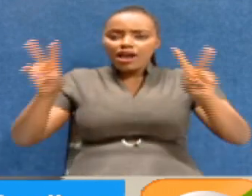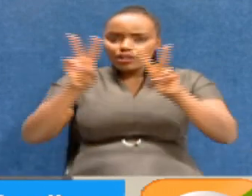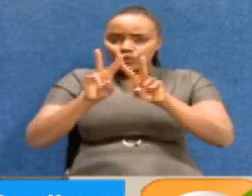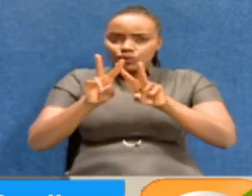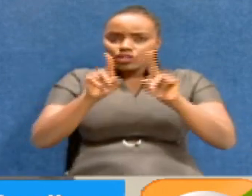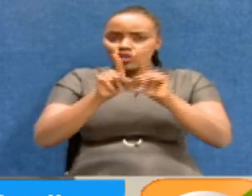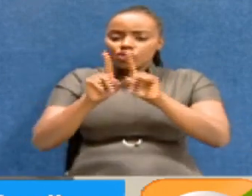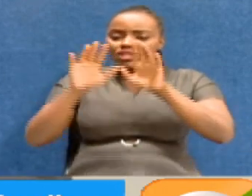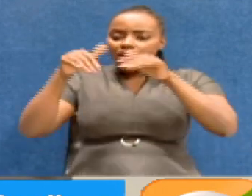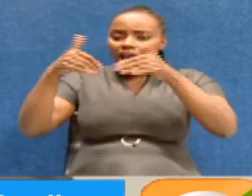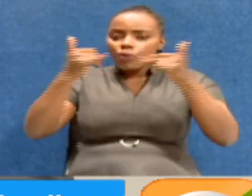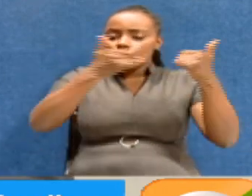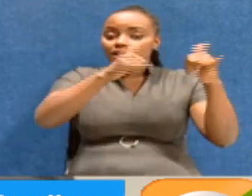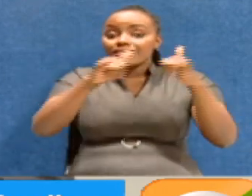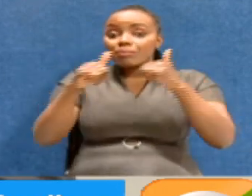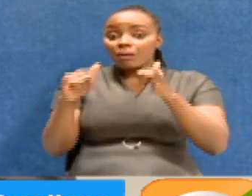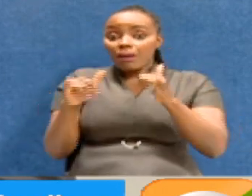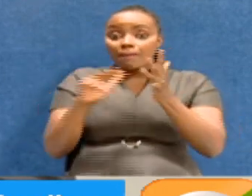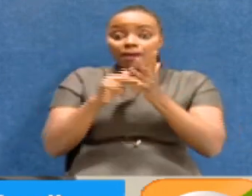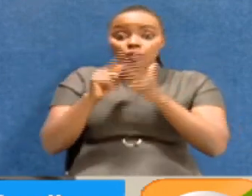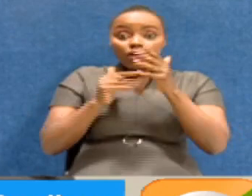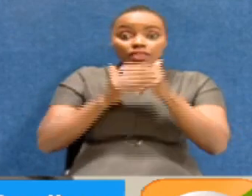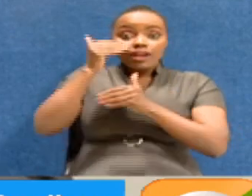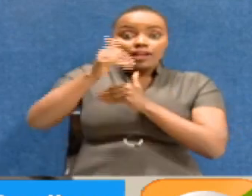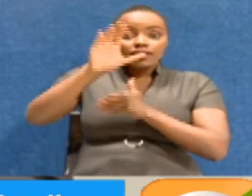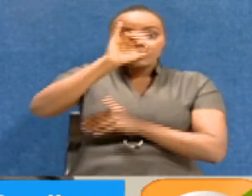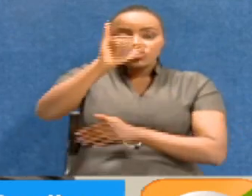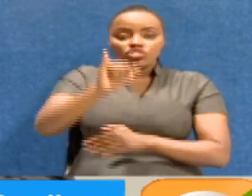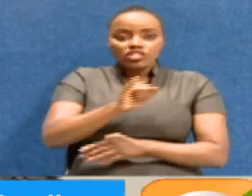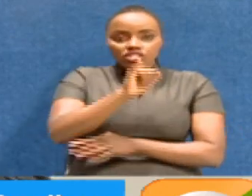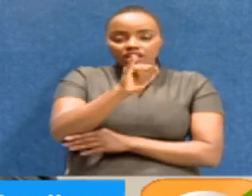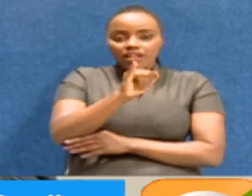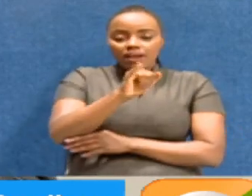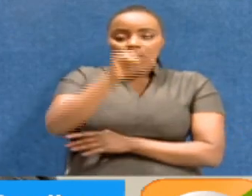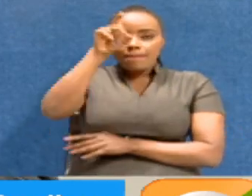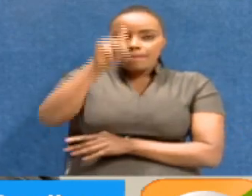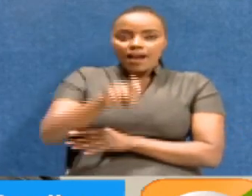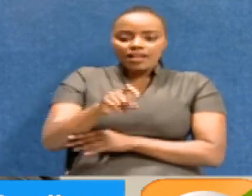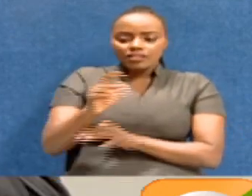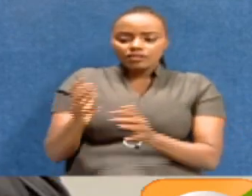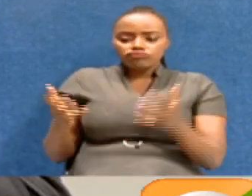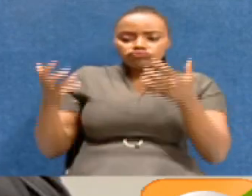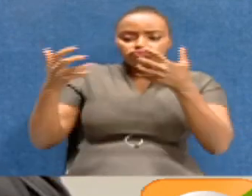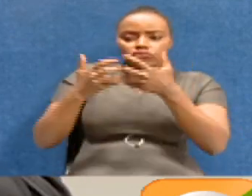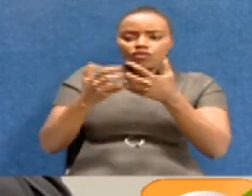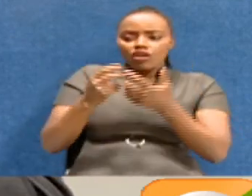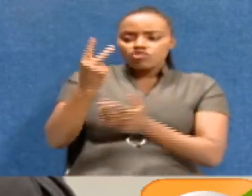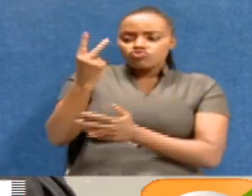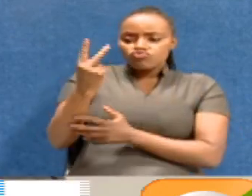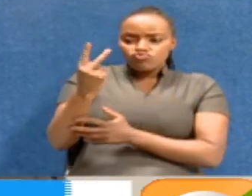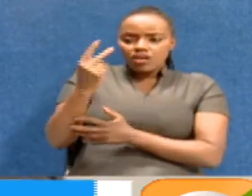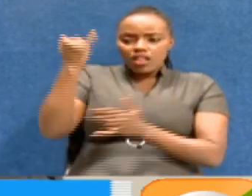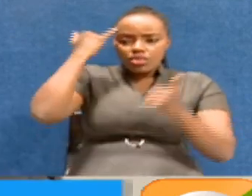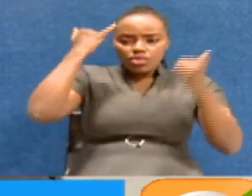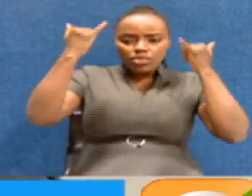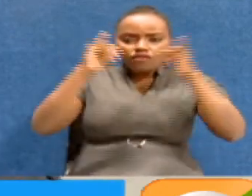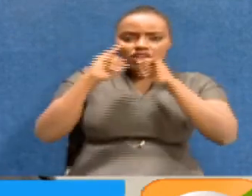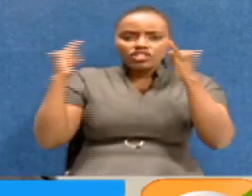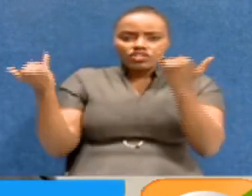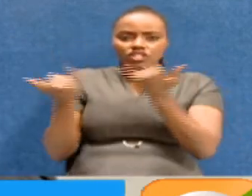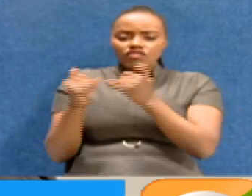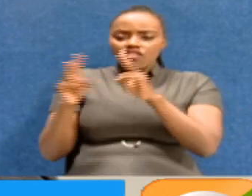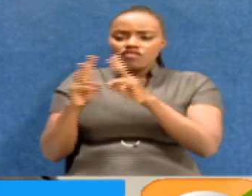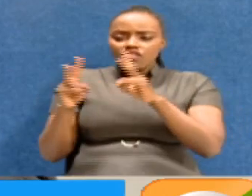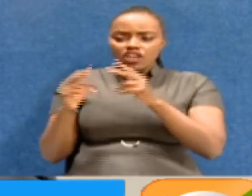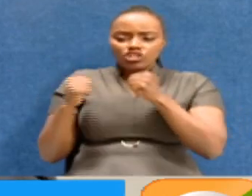and the way he implemented them. So, I think the next Chief Justice has to marry these two dimensions of institutional, very